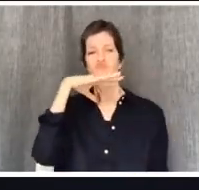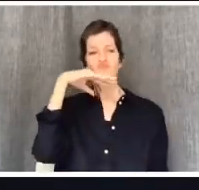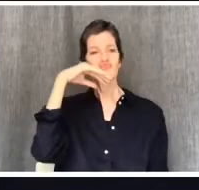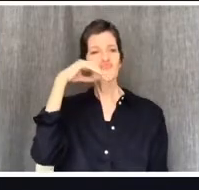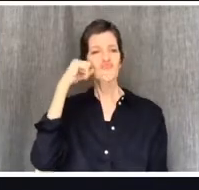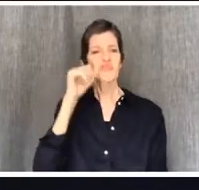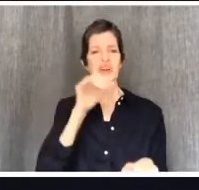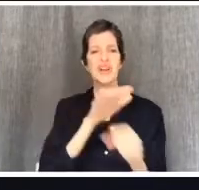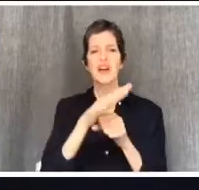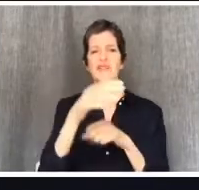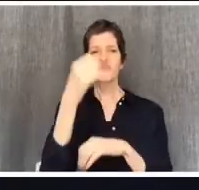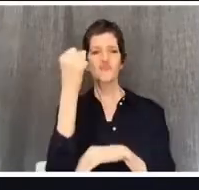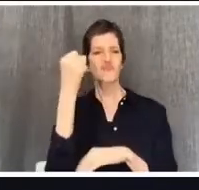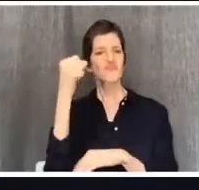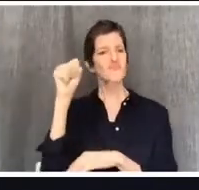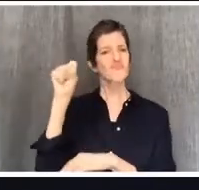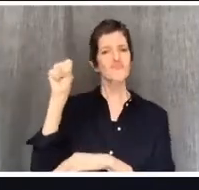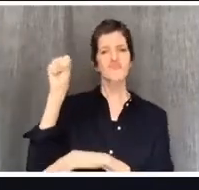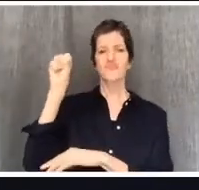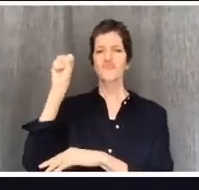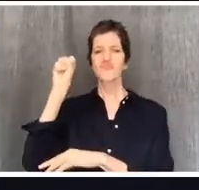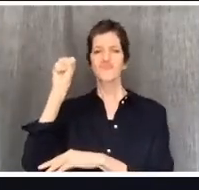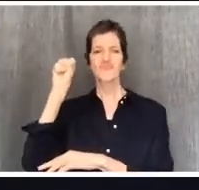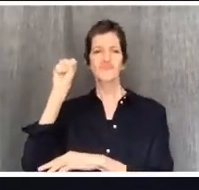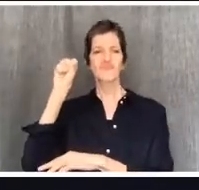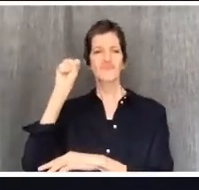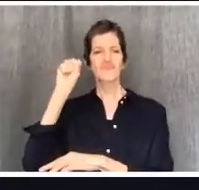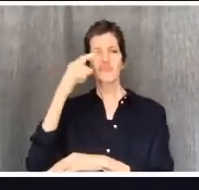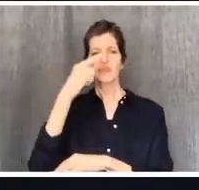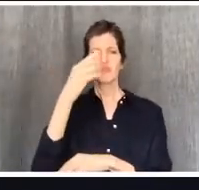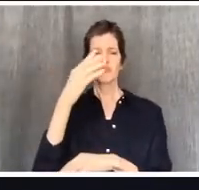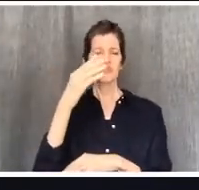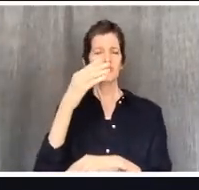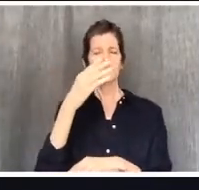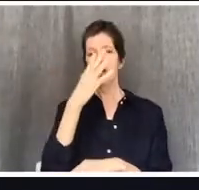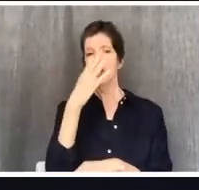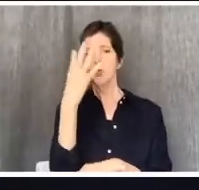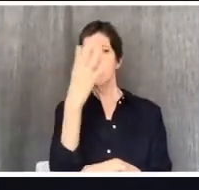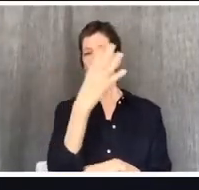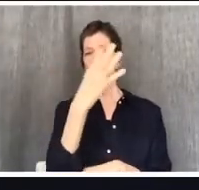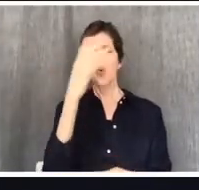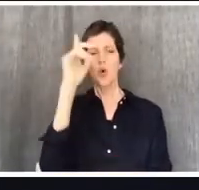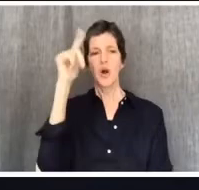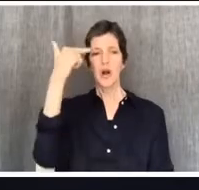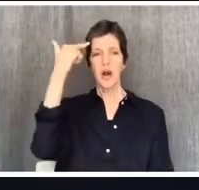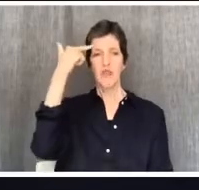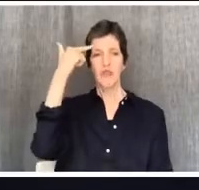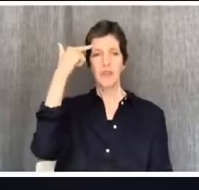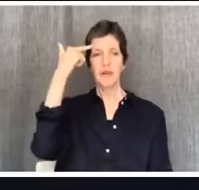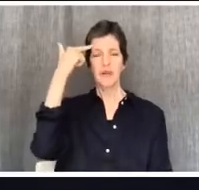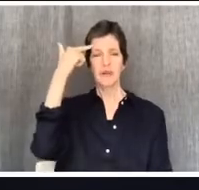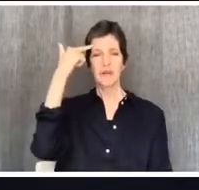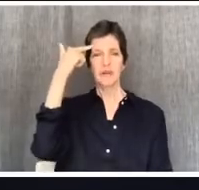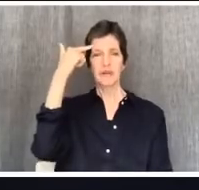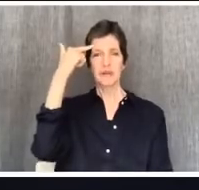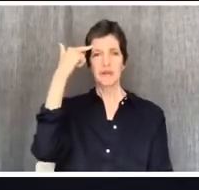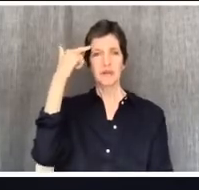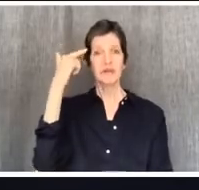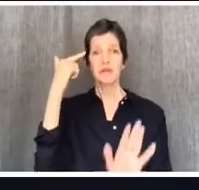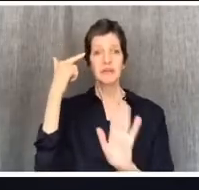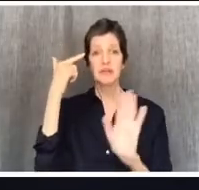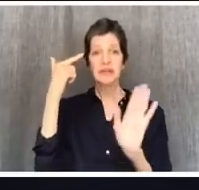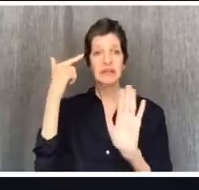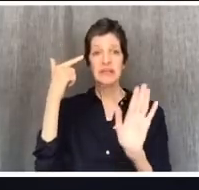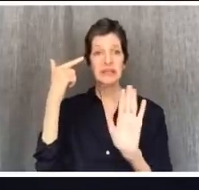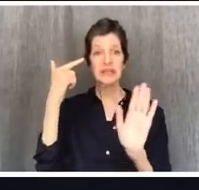governmental civil authorities. We're ready to go out and do whatever it is that we want, whenever we want. And I want to say to you that as the church, we have an opportunity,